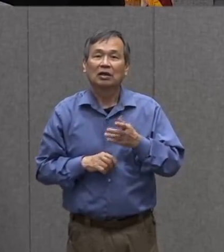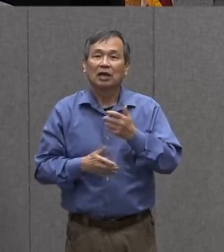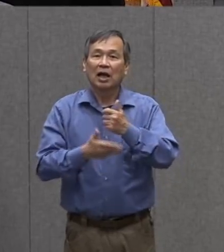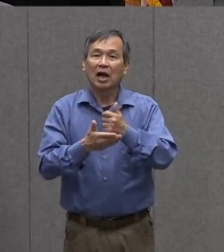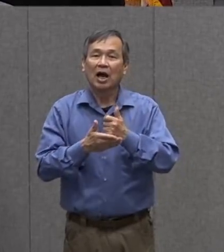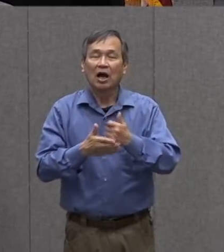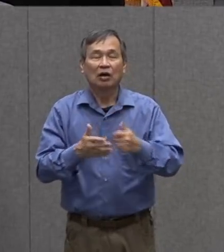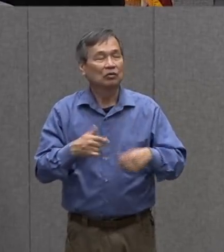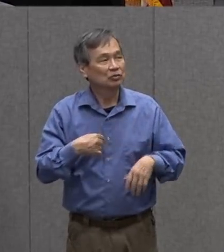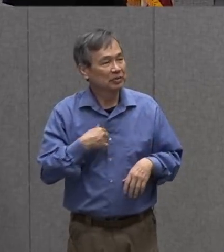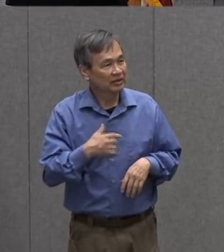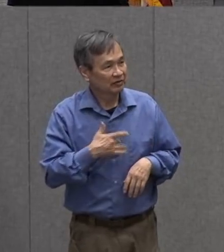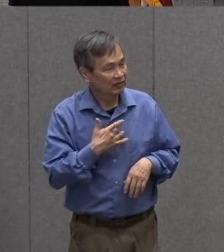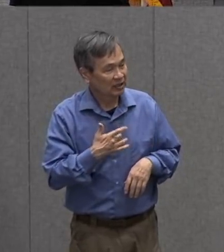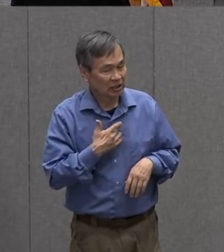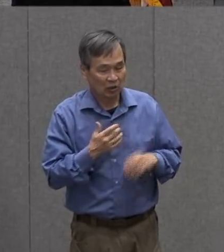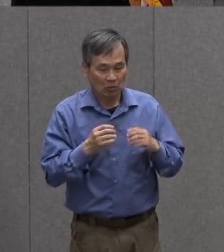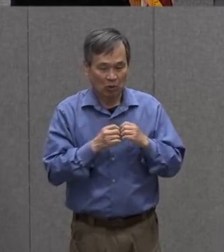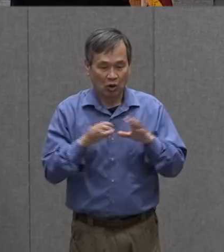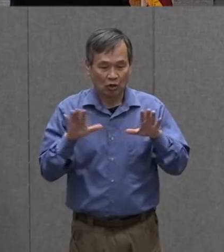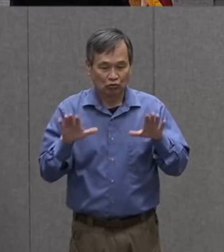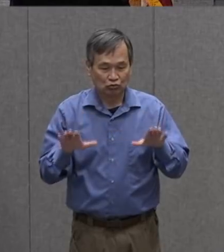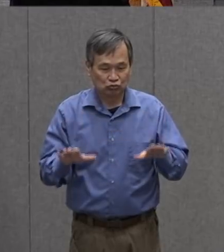feel little calm